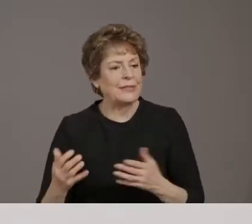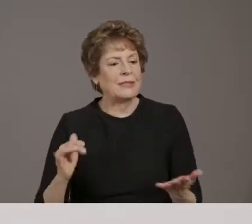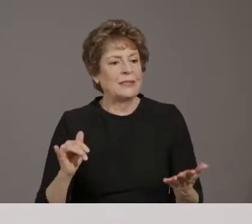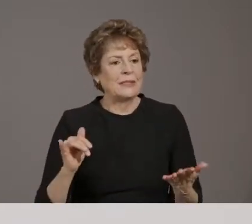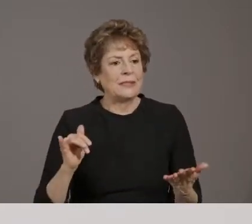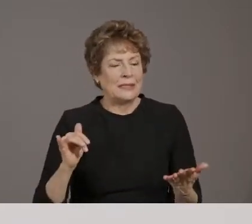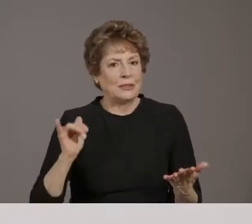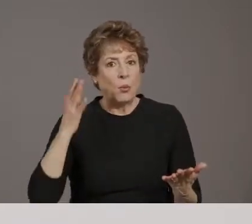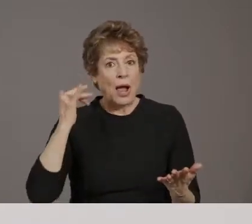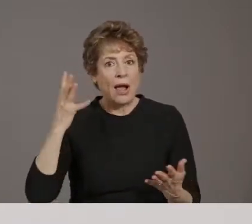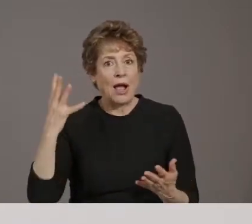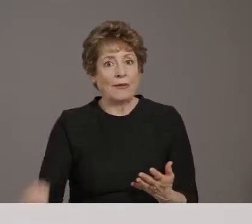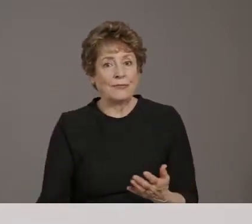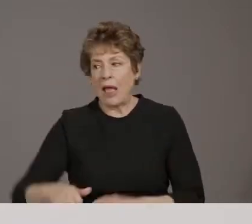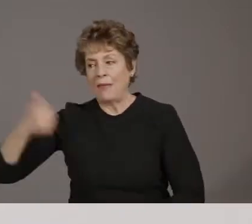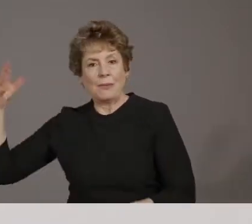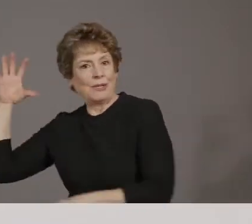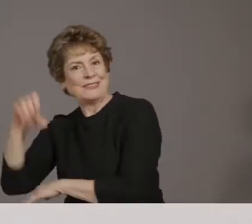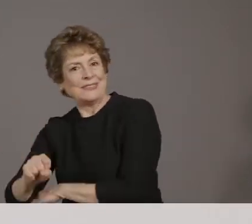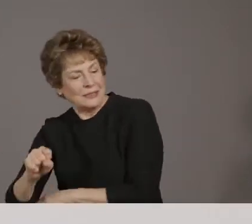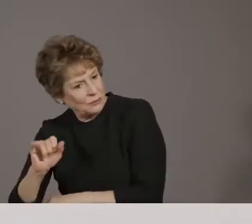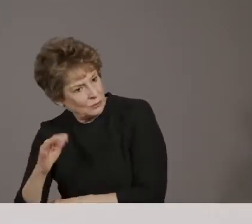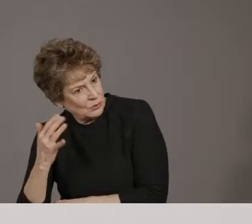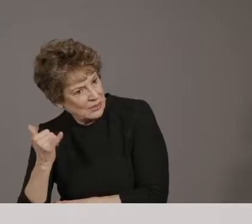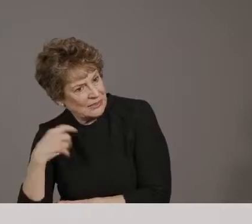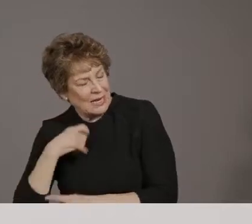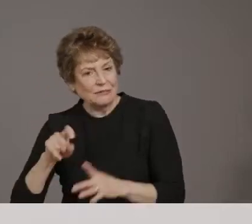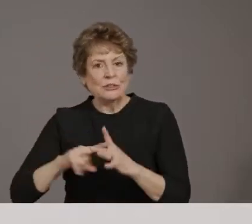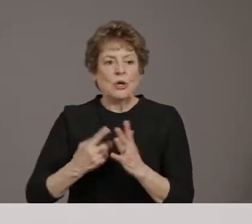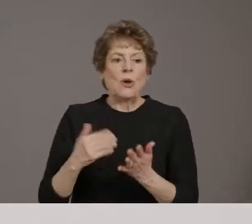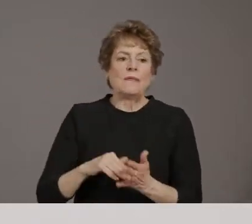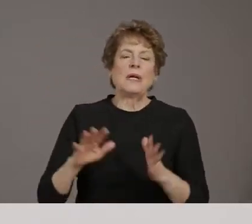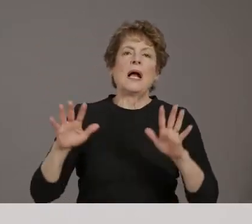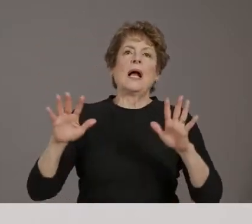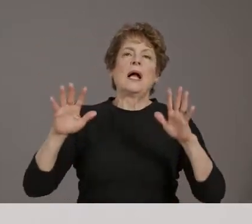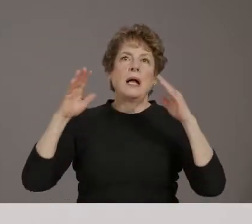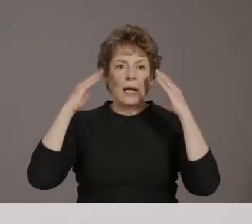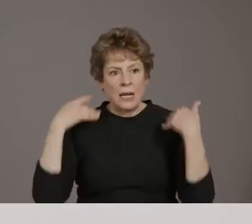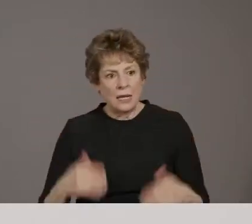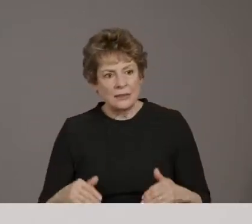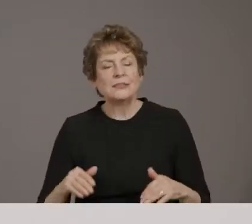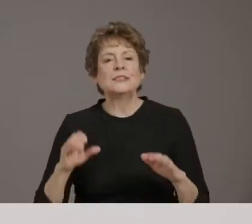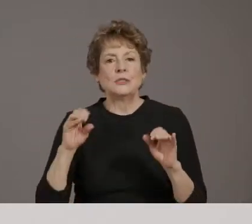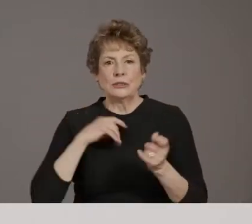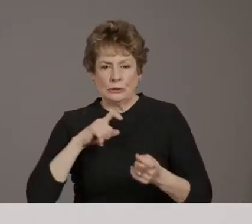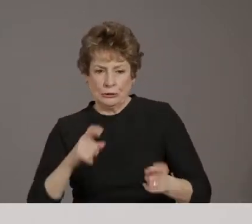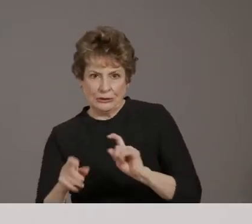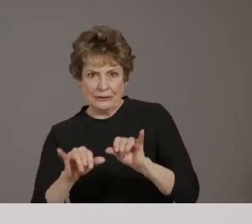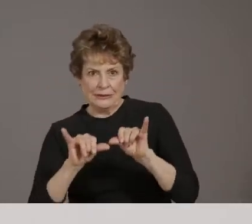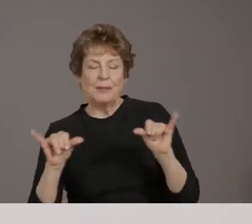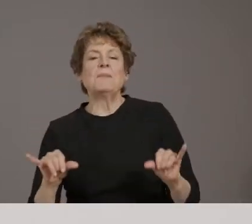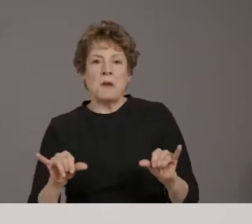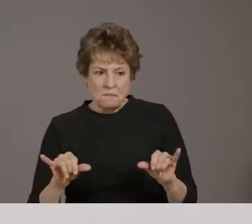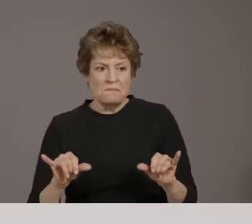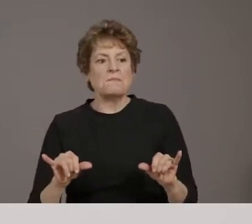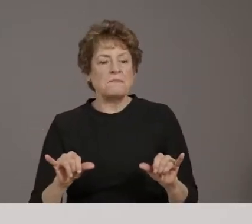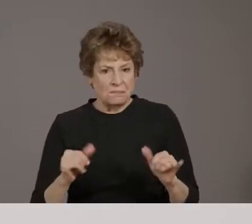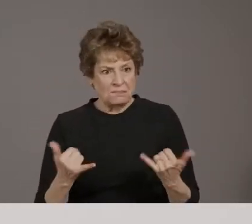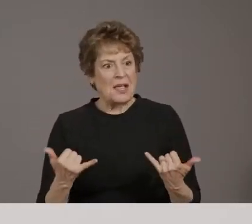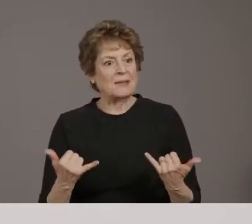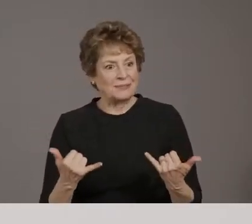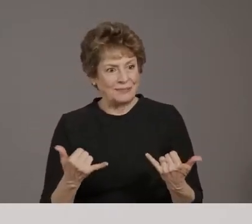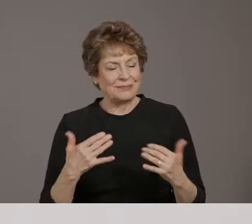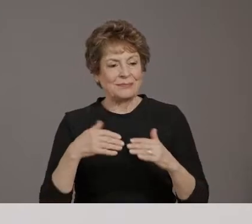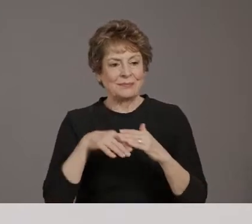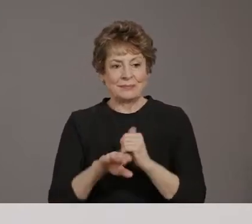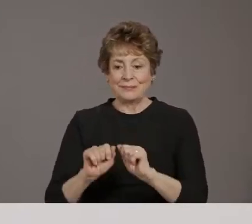if they were faster, it gave it to them and you had to restart it over. So now what will happen is people will go in, they'll see the appointment when they click